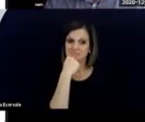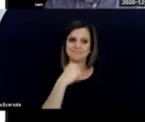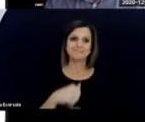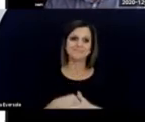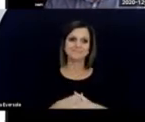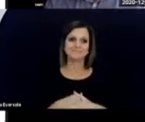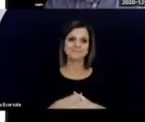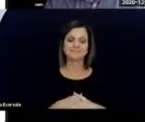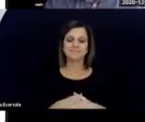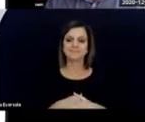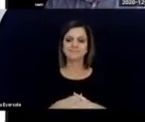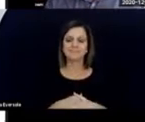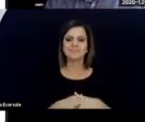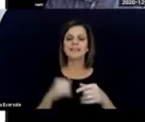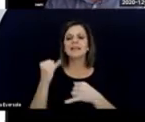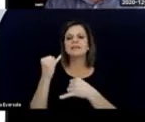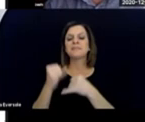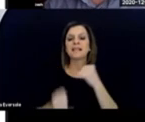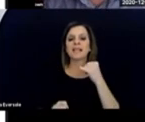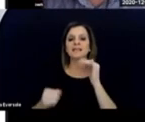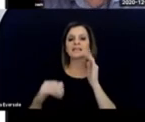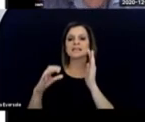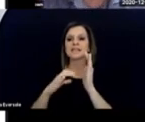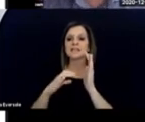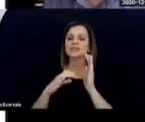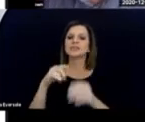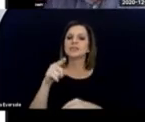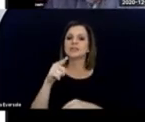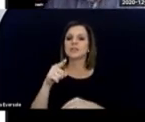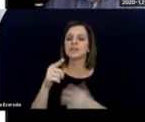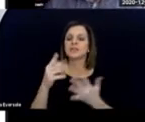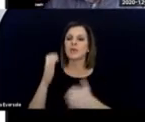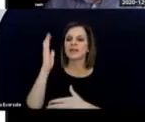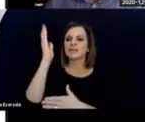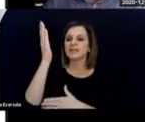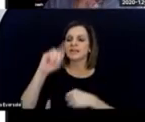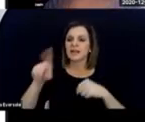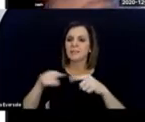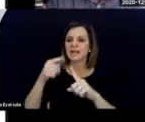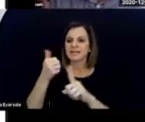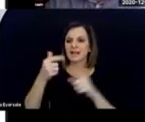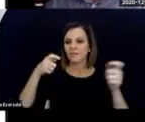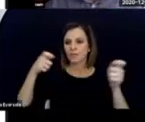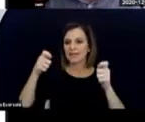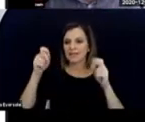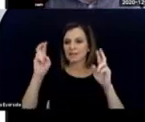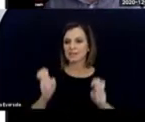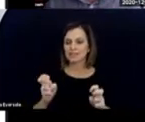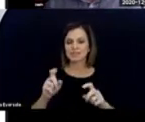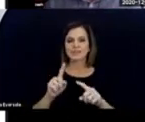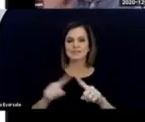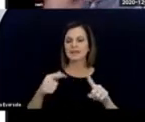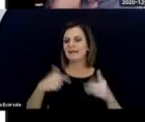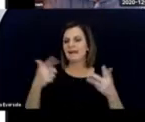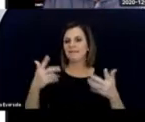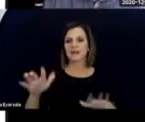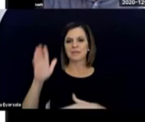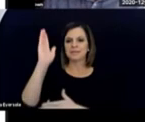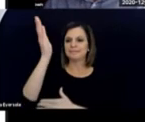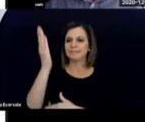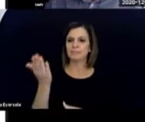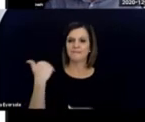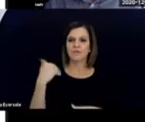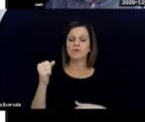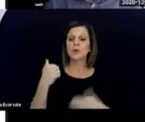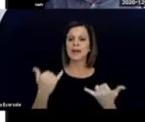And my last section was going to be about self regulation issues, but I've presented on that before. So I'm going to